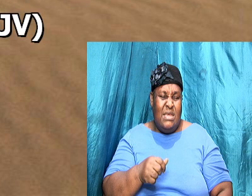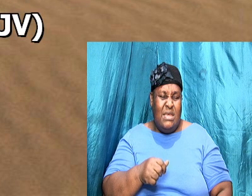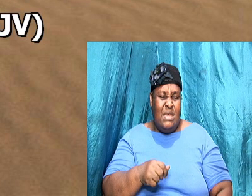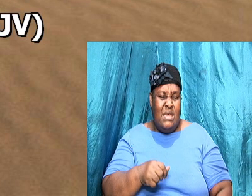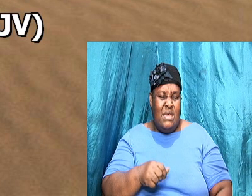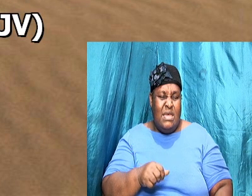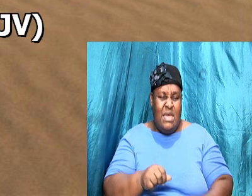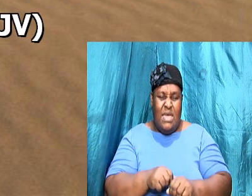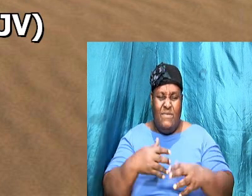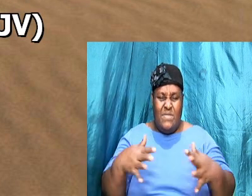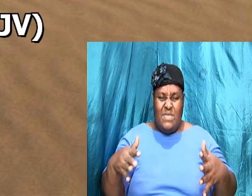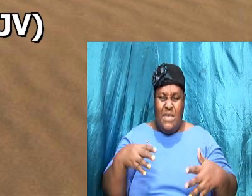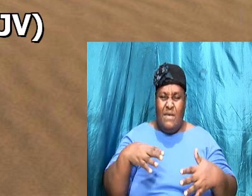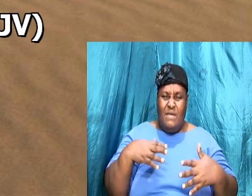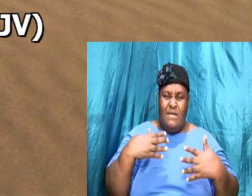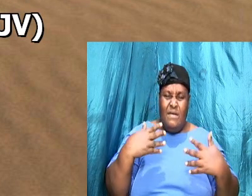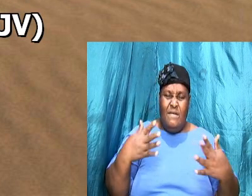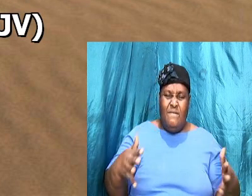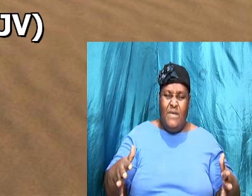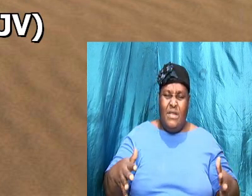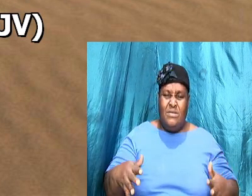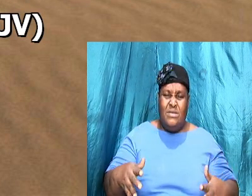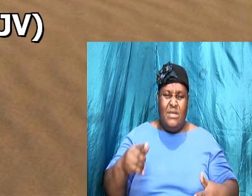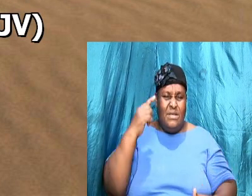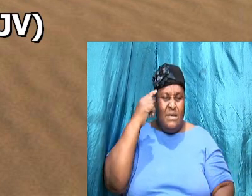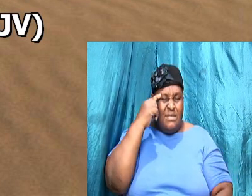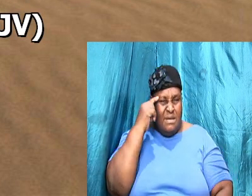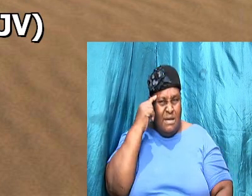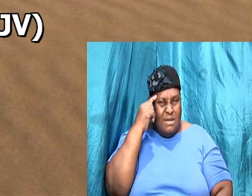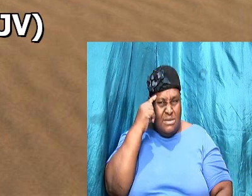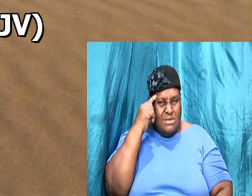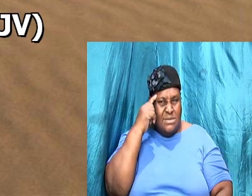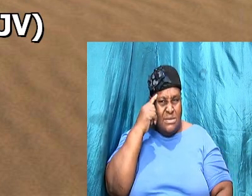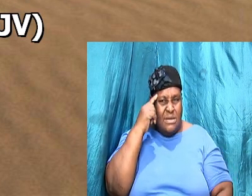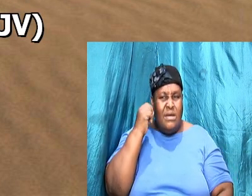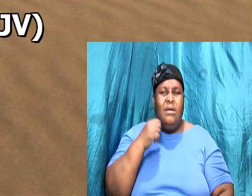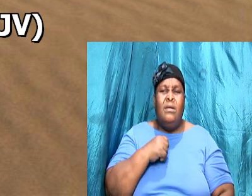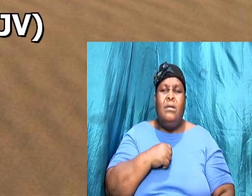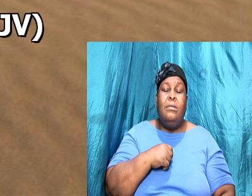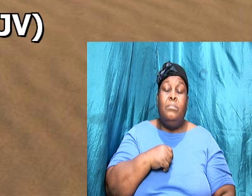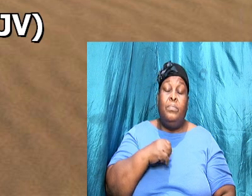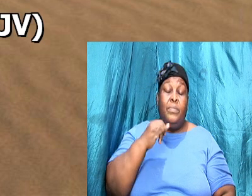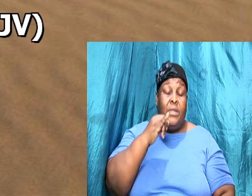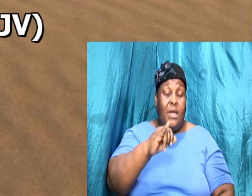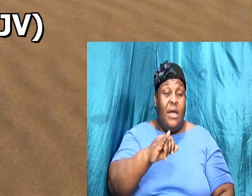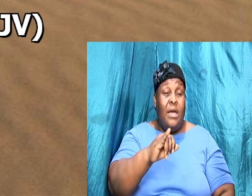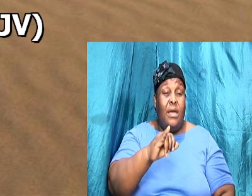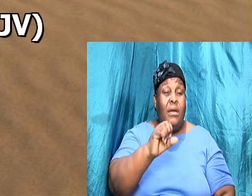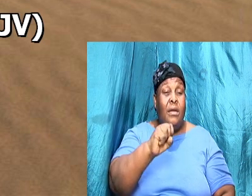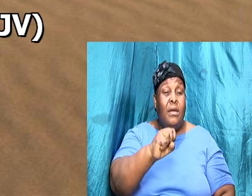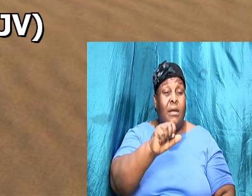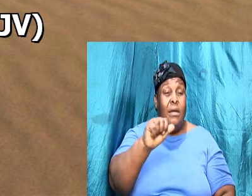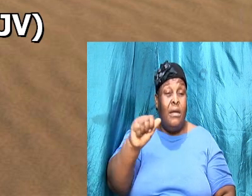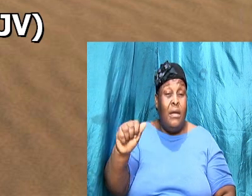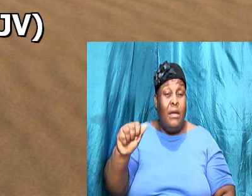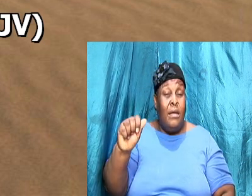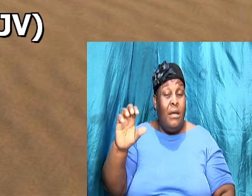Abraham as you look at it now just look at the perfect will Isaac being the perfect will and look at